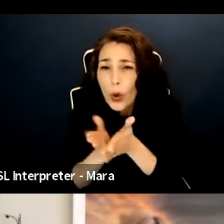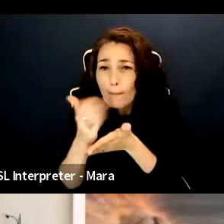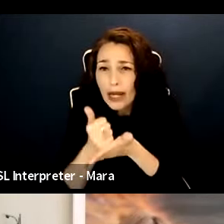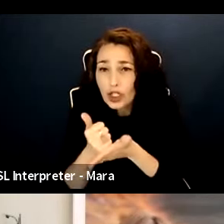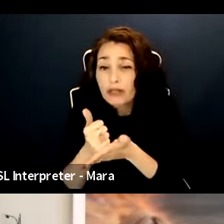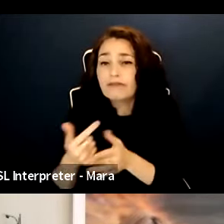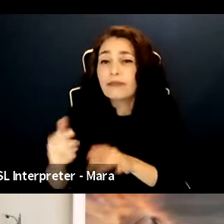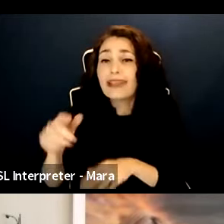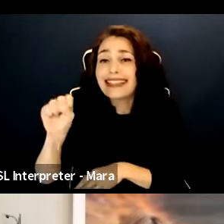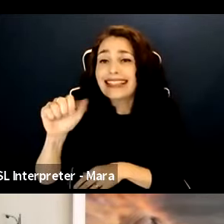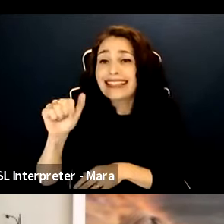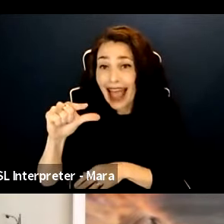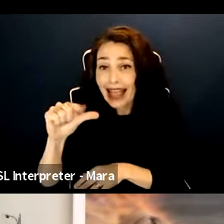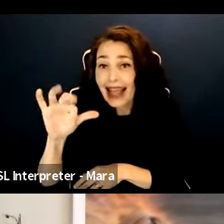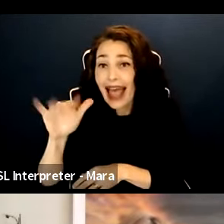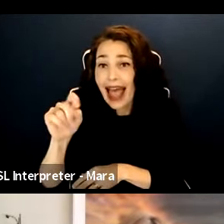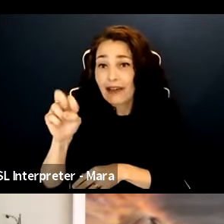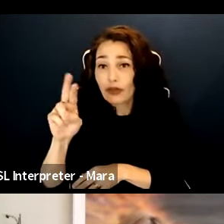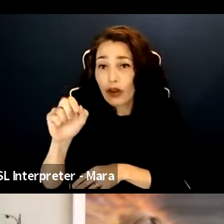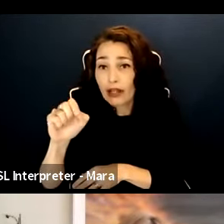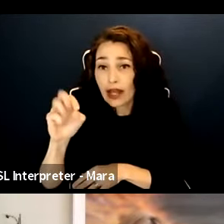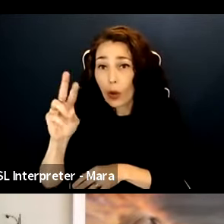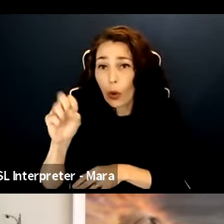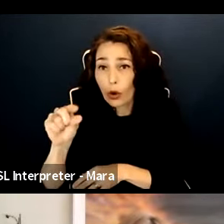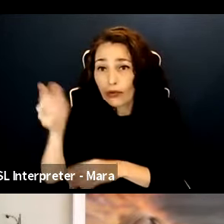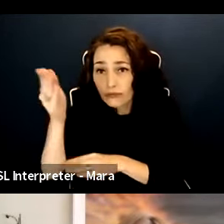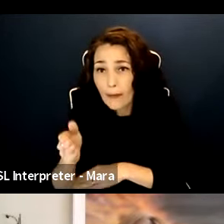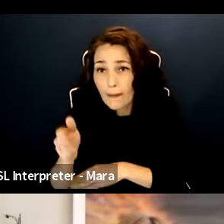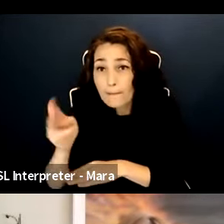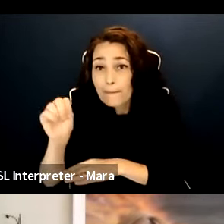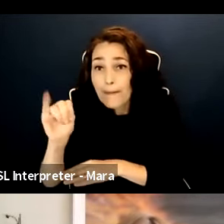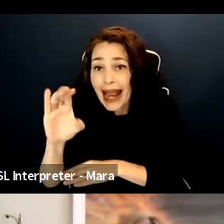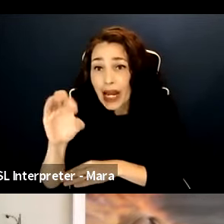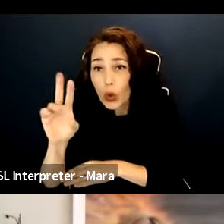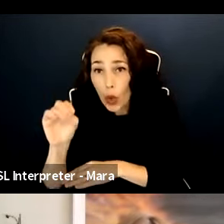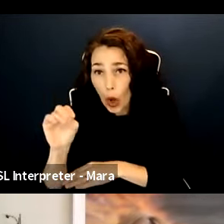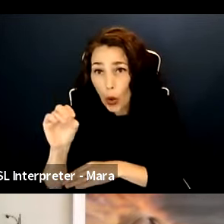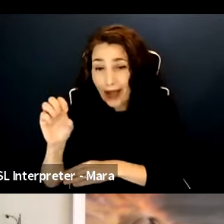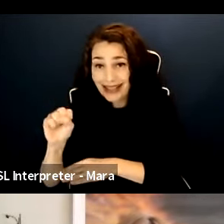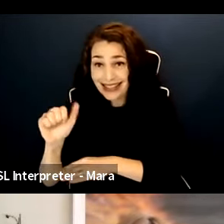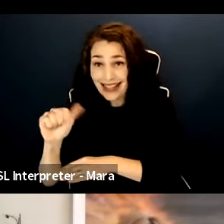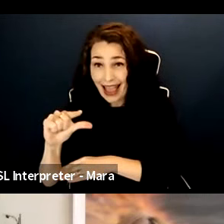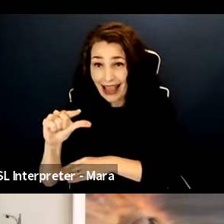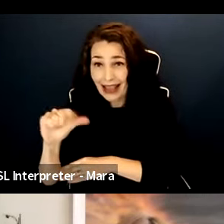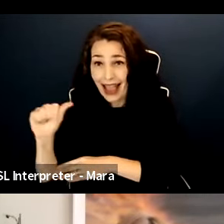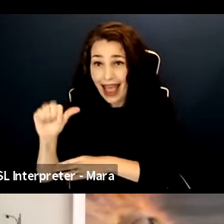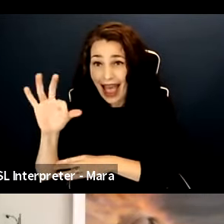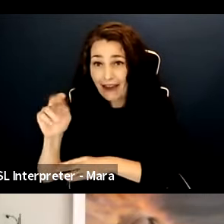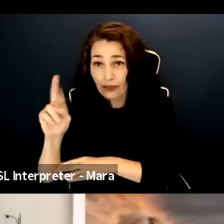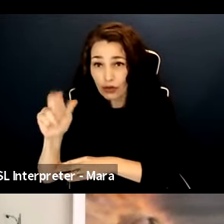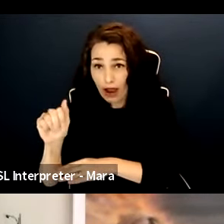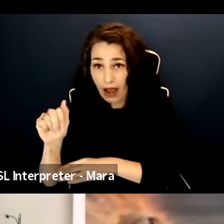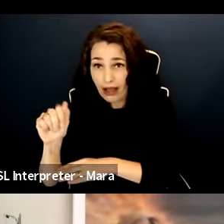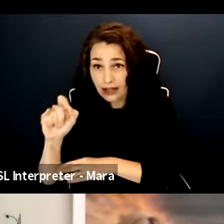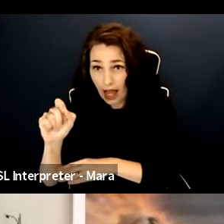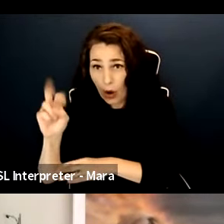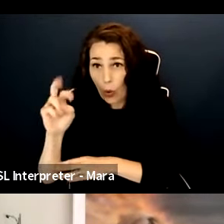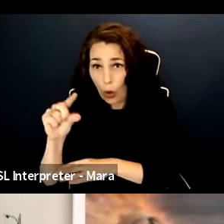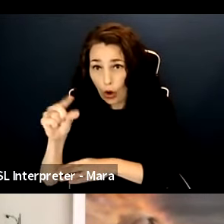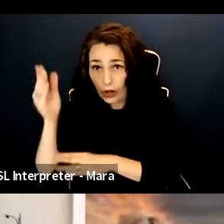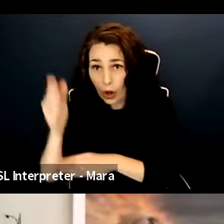segaftra.org forward slash micro. segaftra.org forward slash micro.